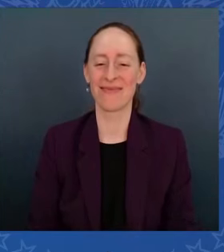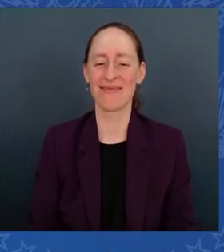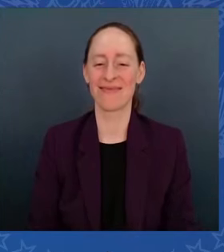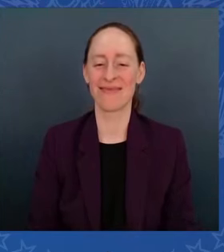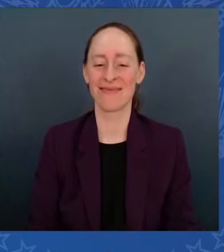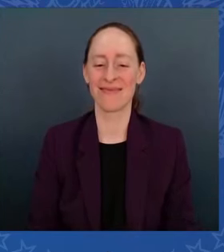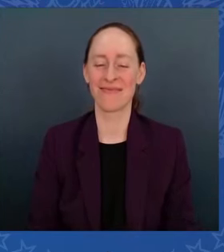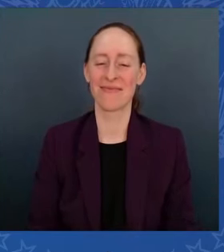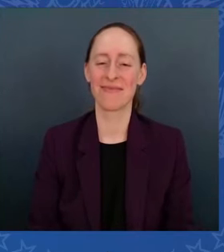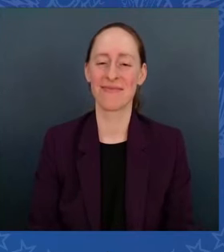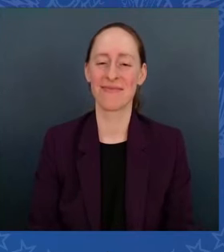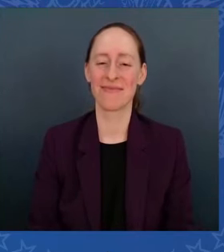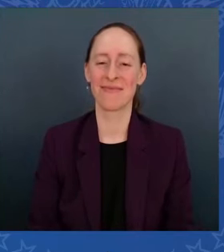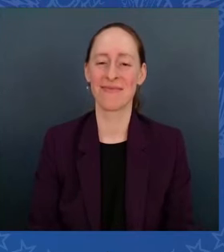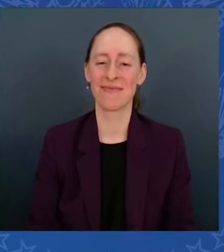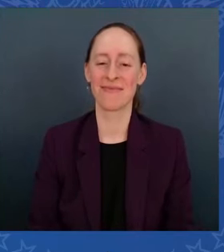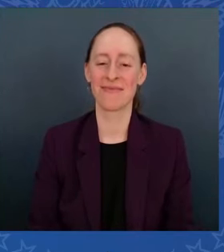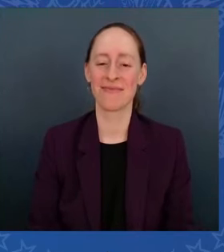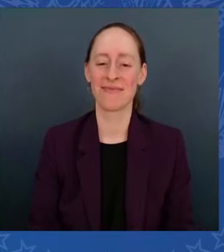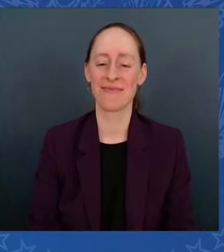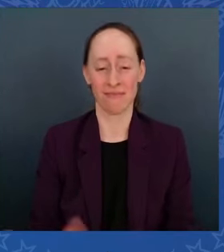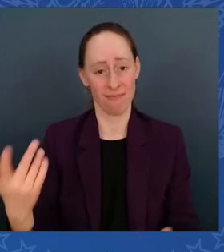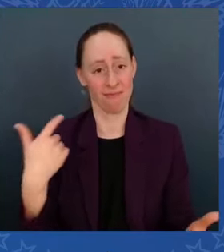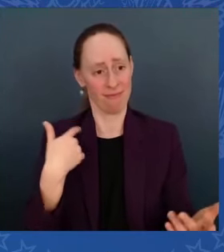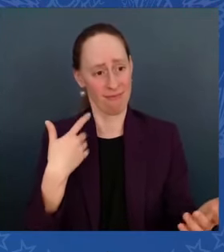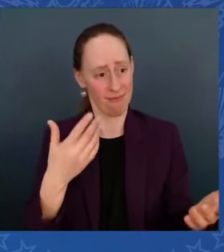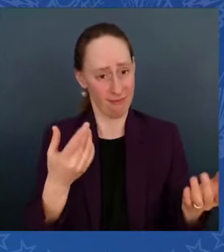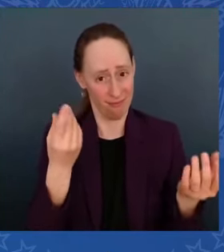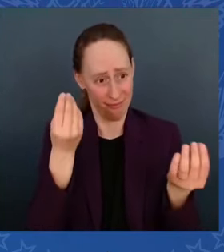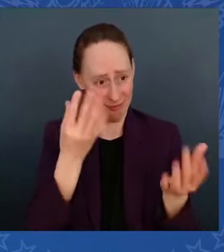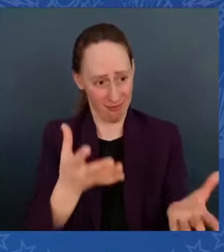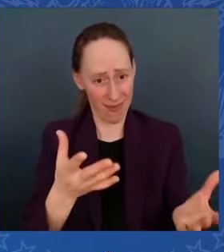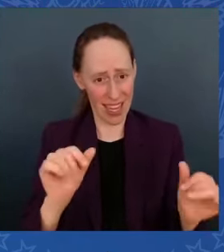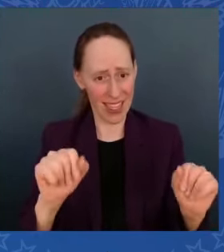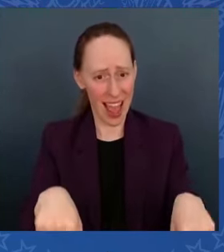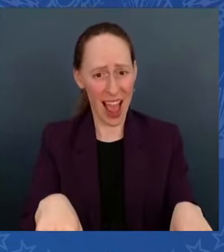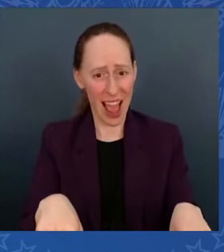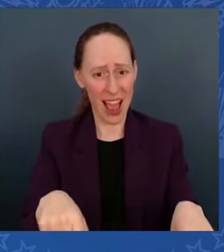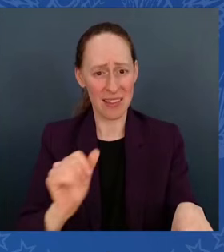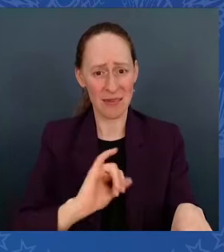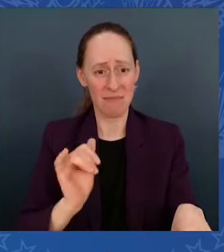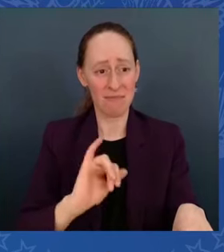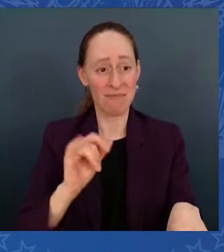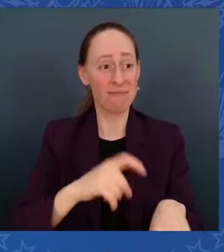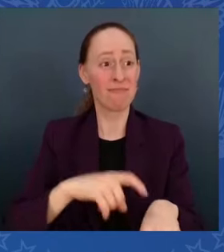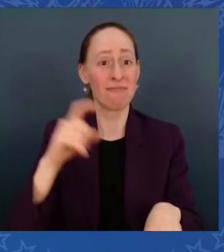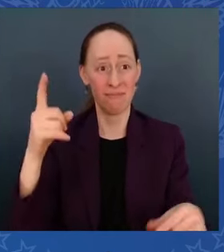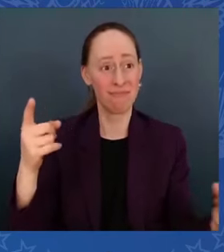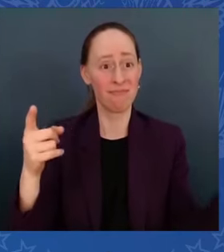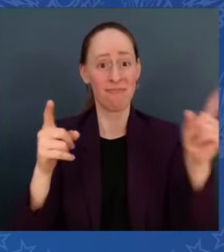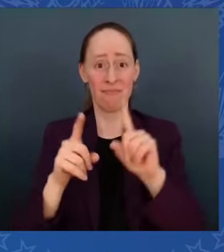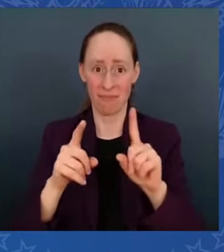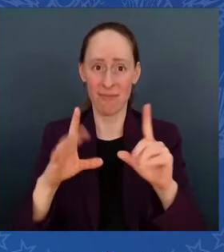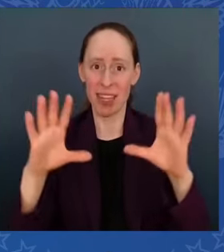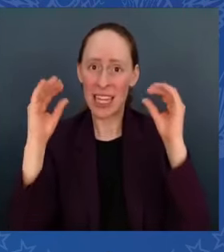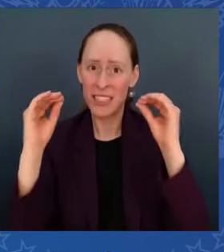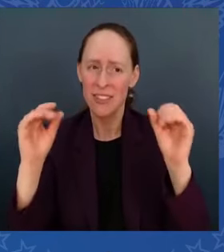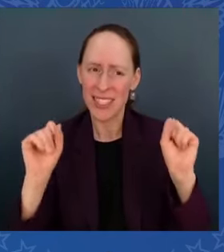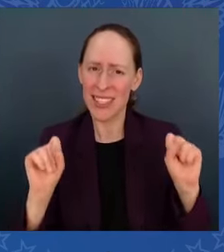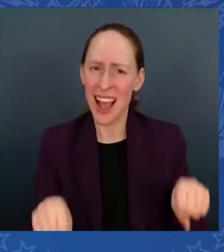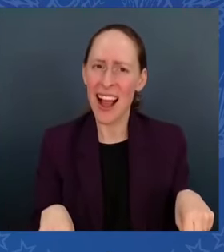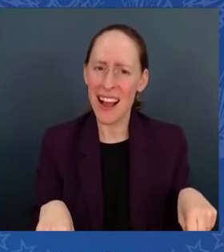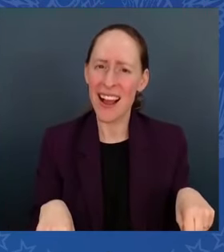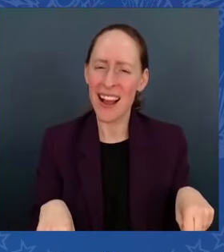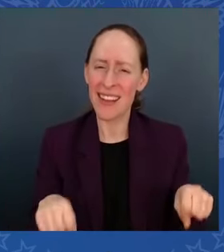Showing them that they too can stand in front of a classroom one day. But our kids can't prioritize their education when they're